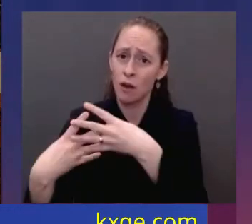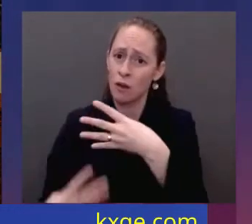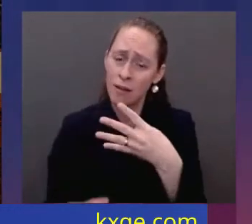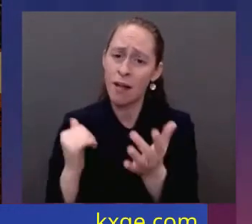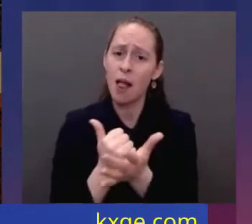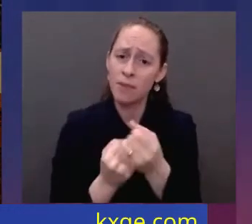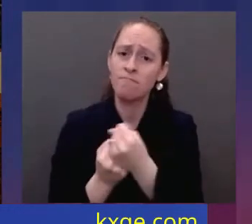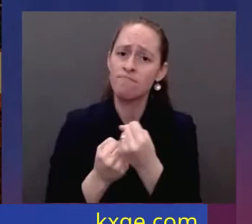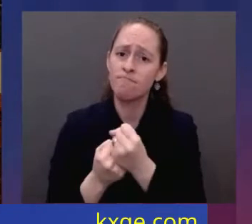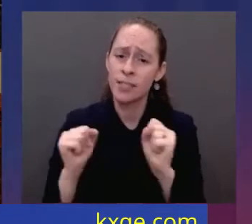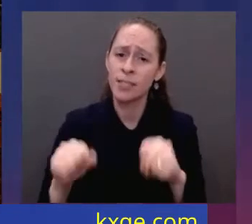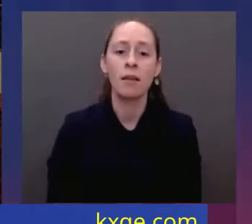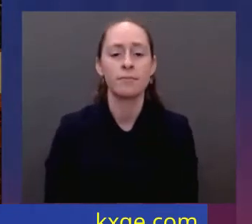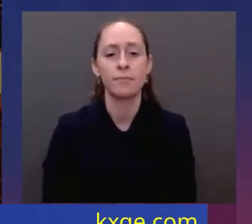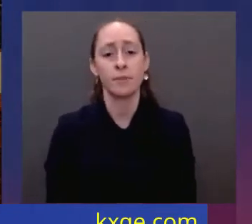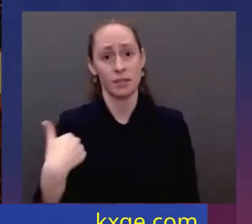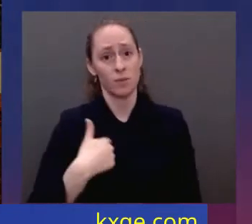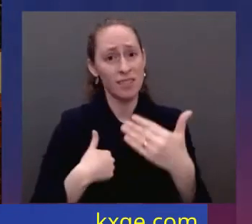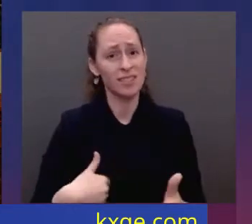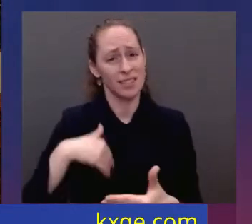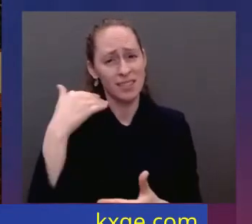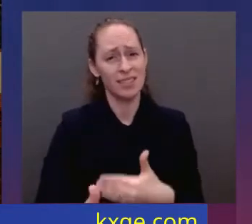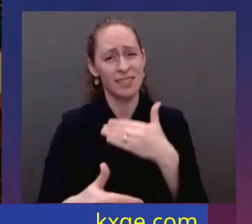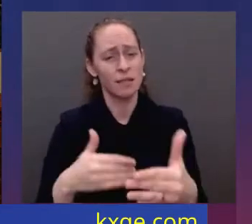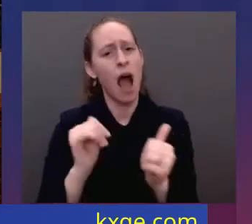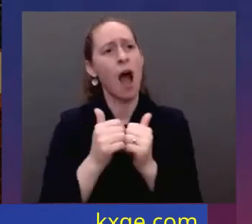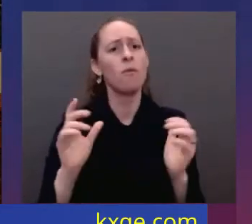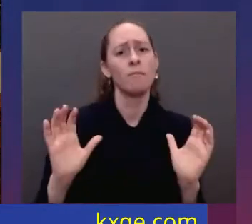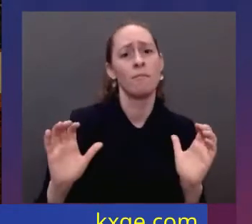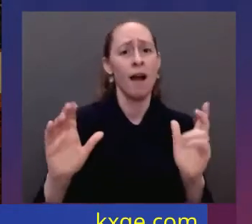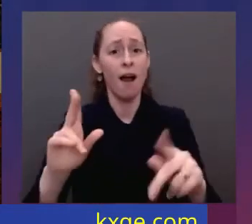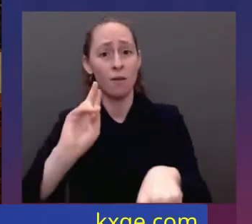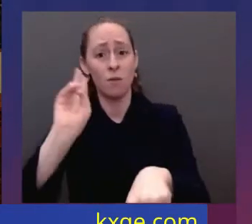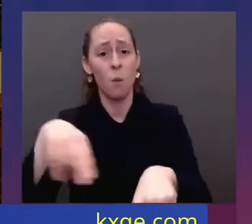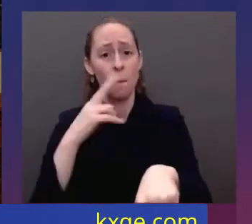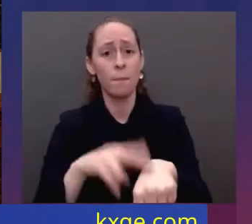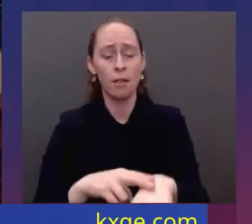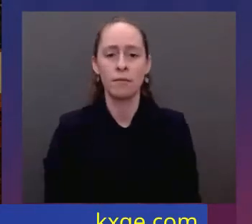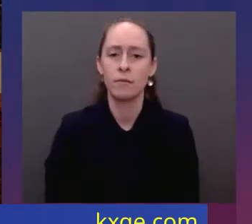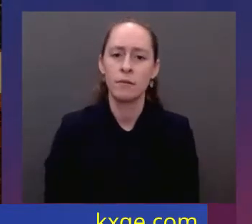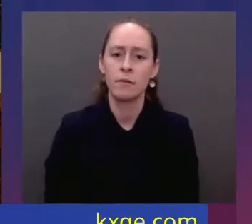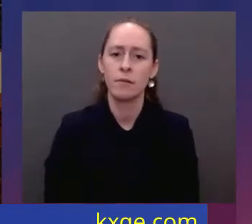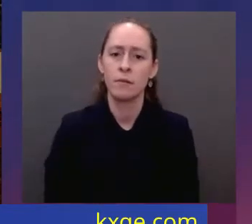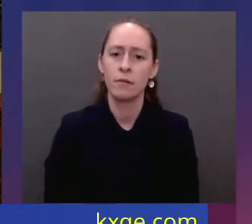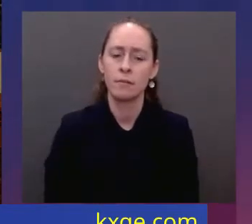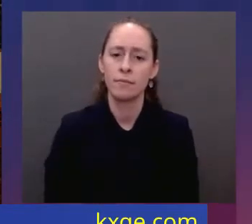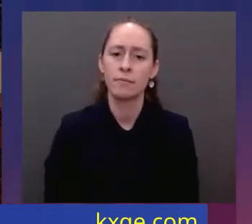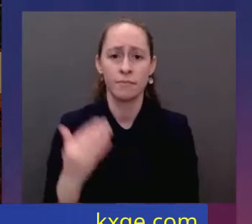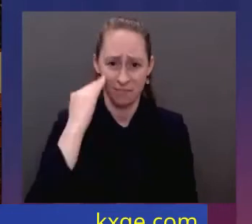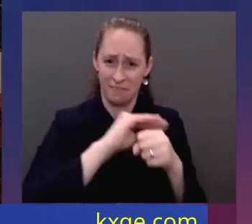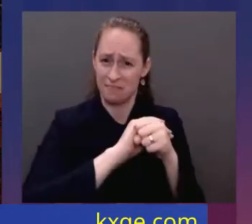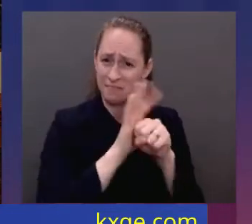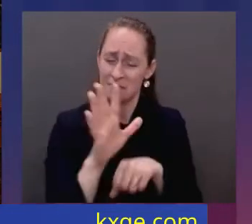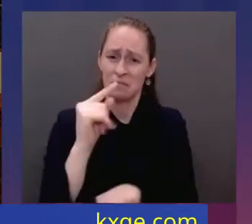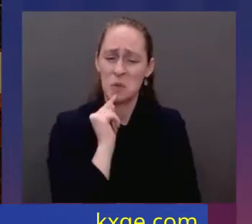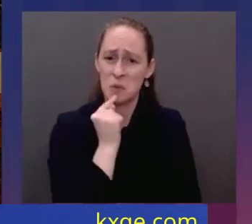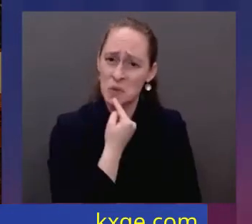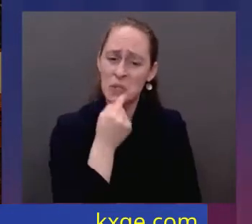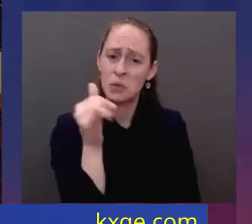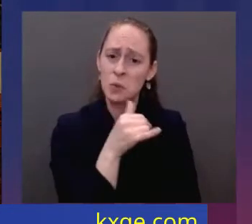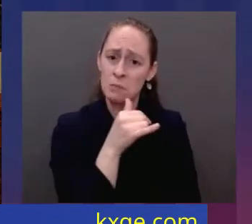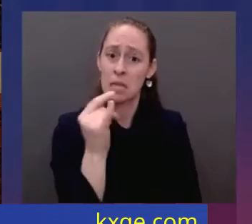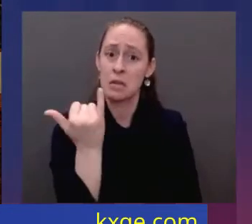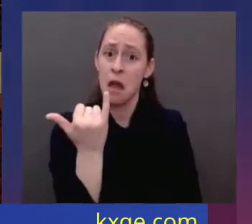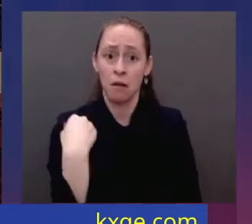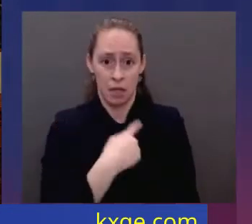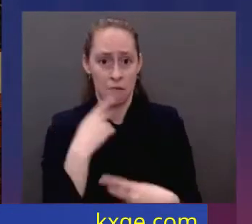normal routines. We've reached a new moment in the fight against COVID-19, where severe cases are down to a level not seen since July of last year. Just a few days